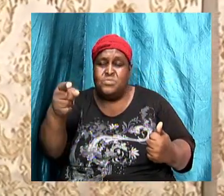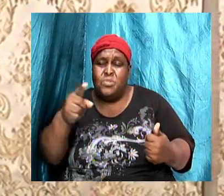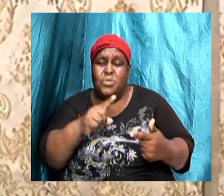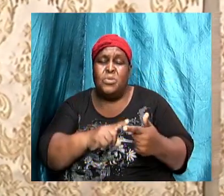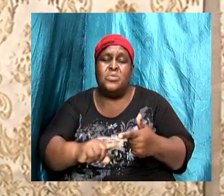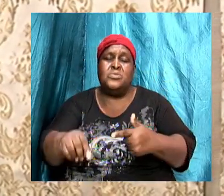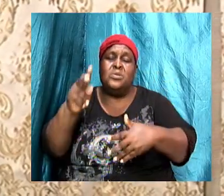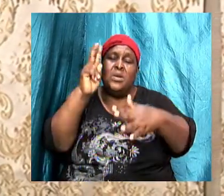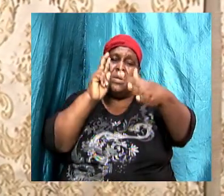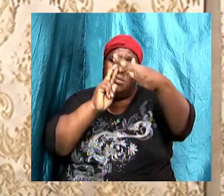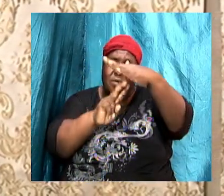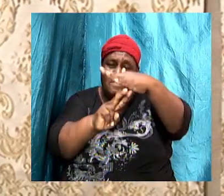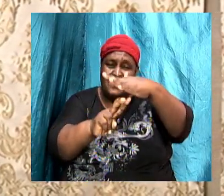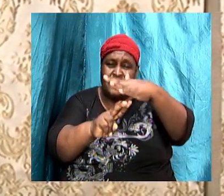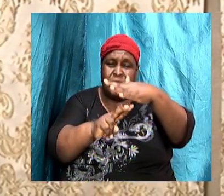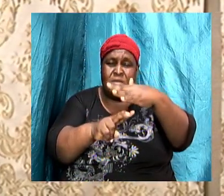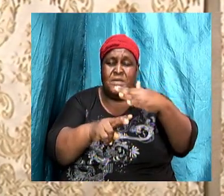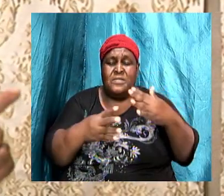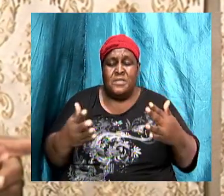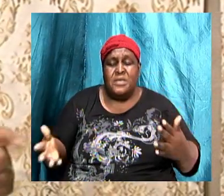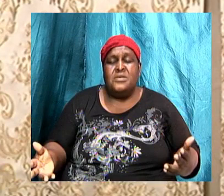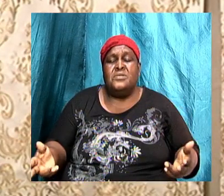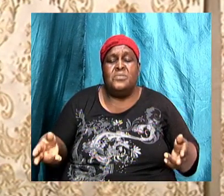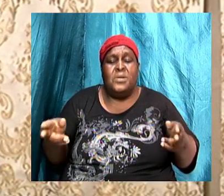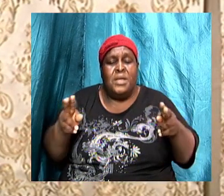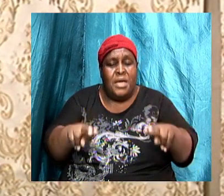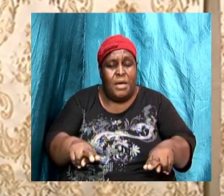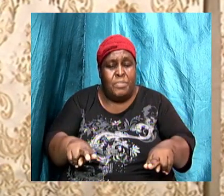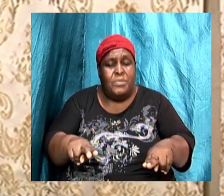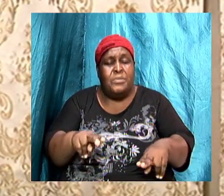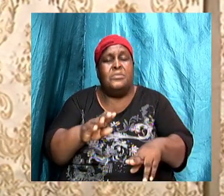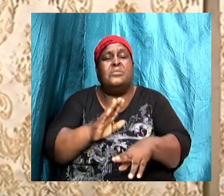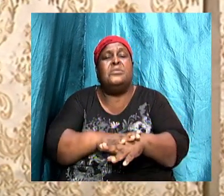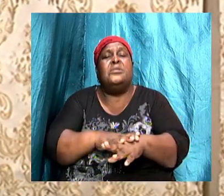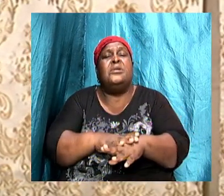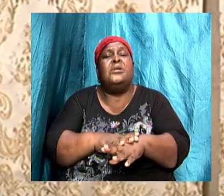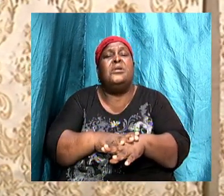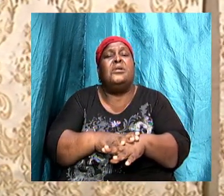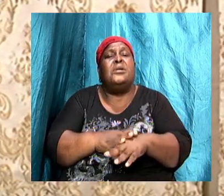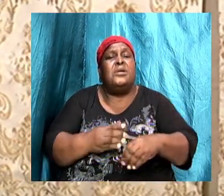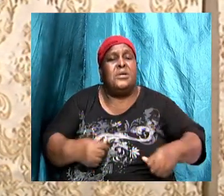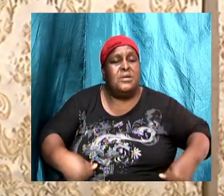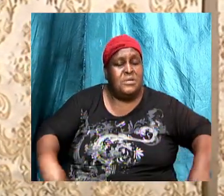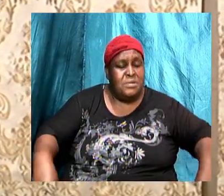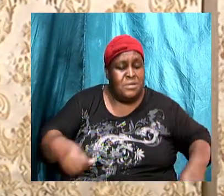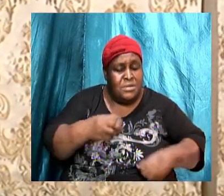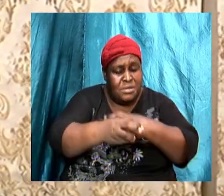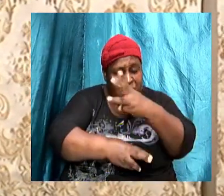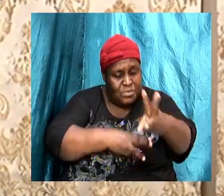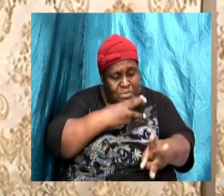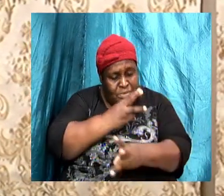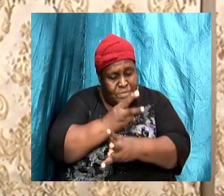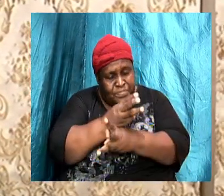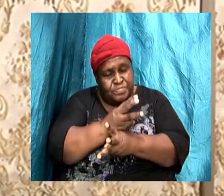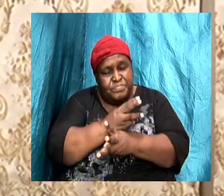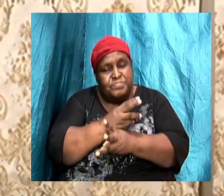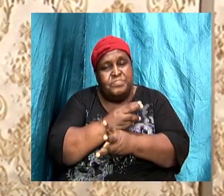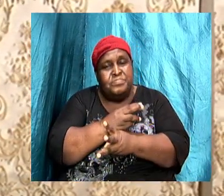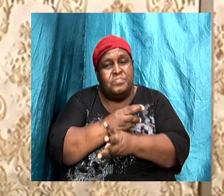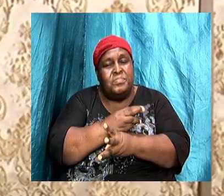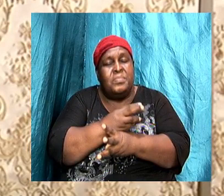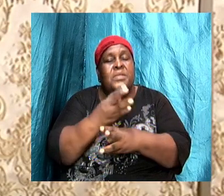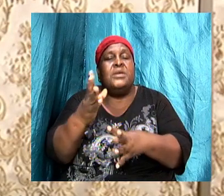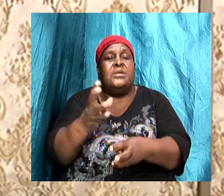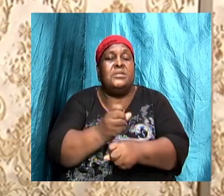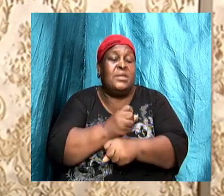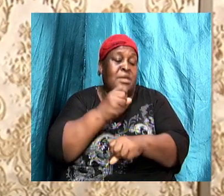that certainly will be coming upon the land and we had taken time out earlier on